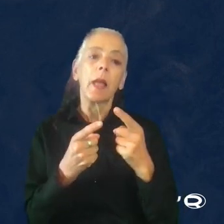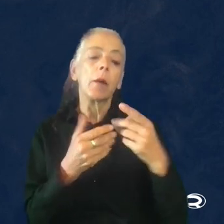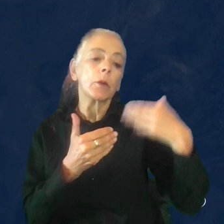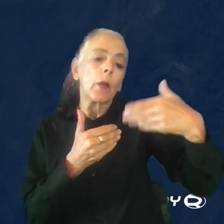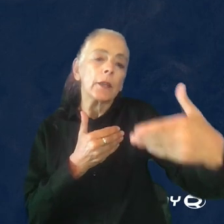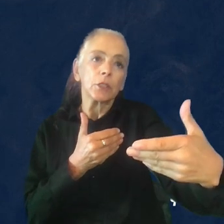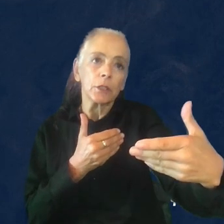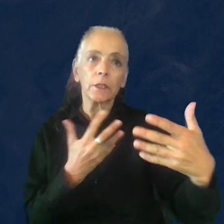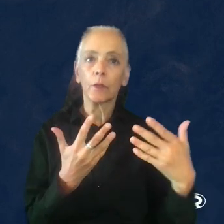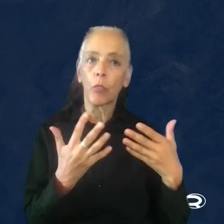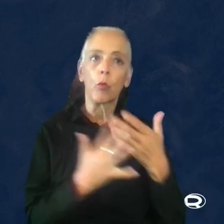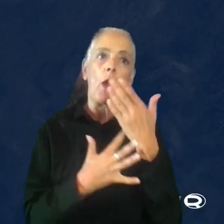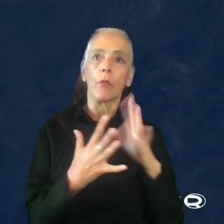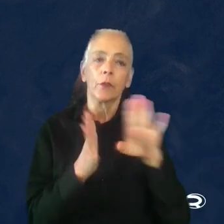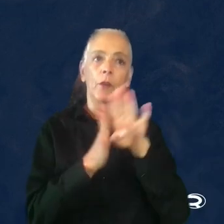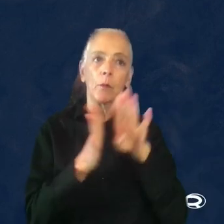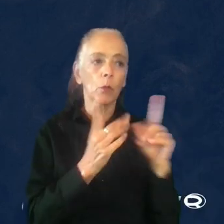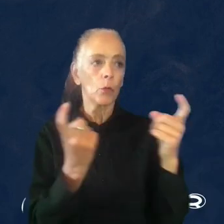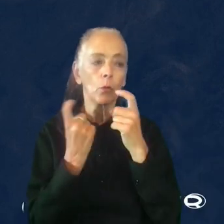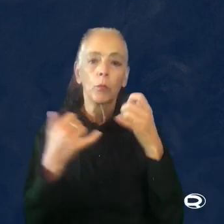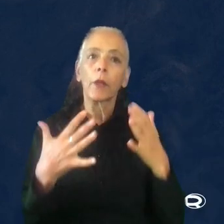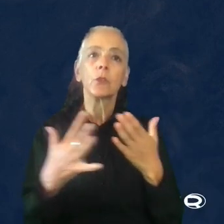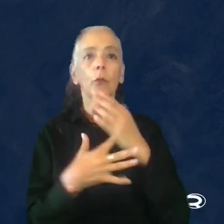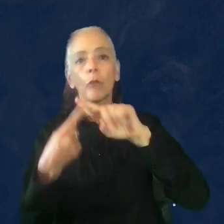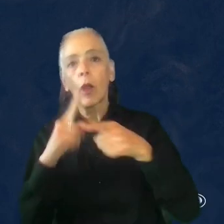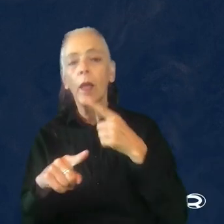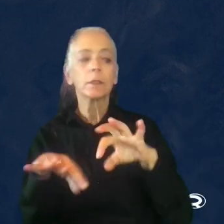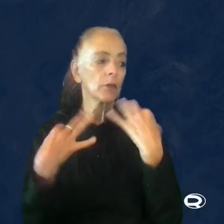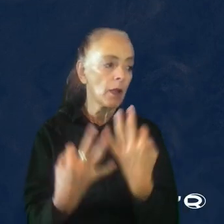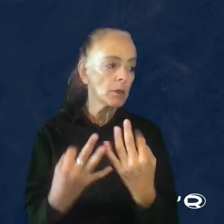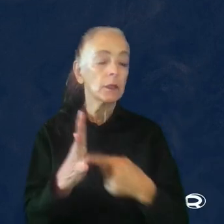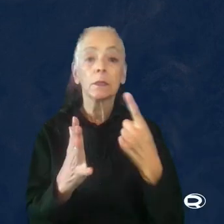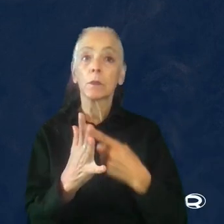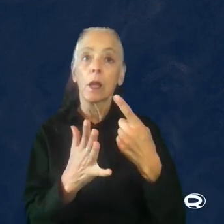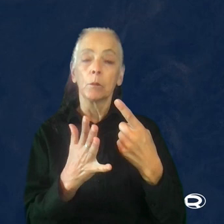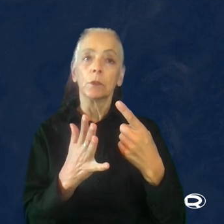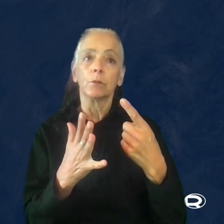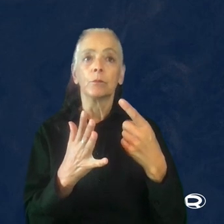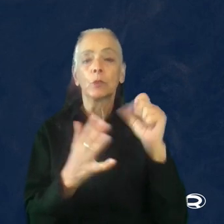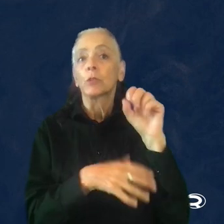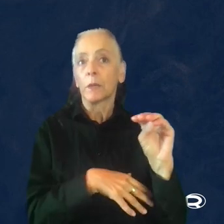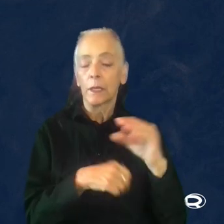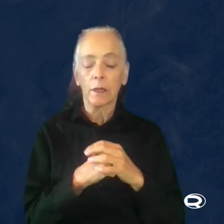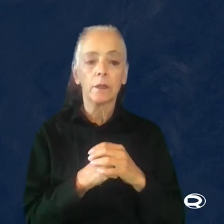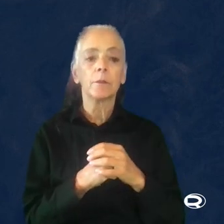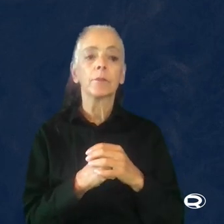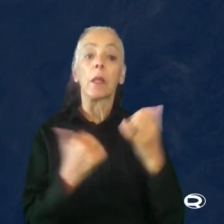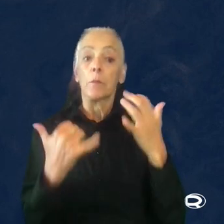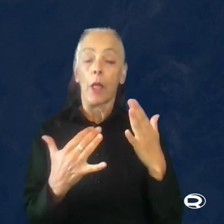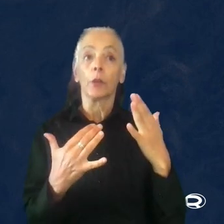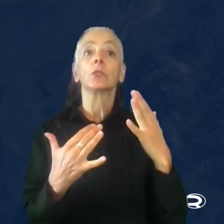development. And they would recruit players through friends, family, sometimes social media. And players would come in